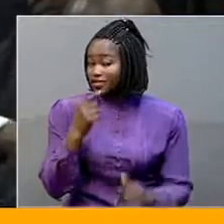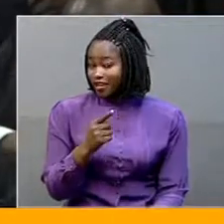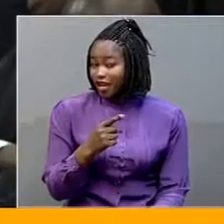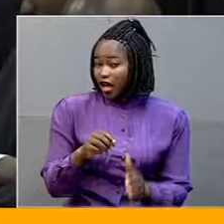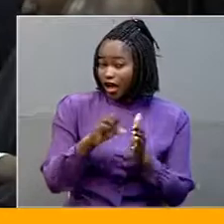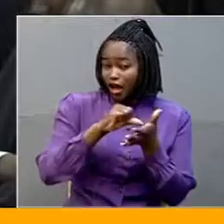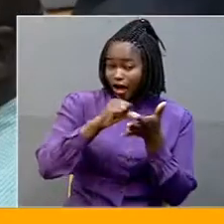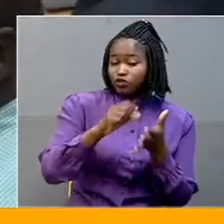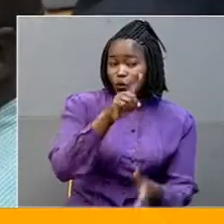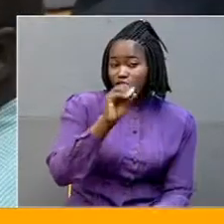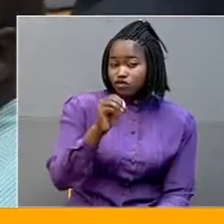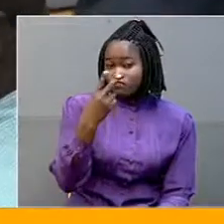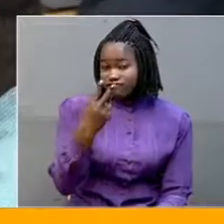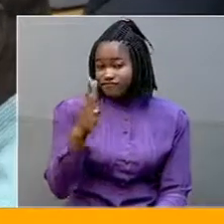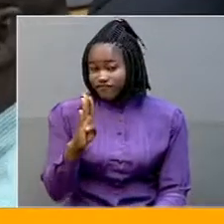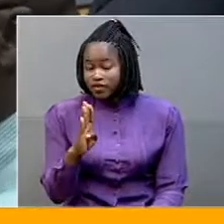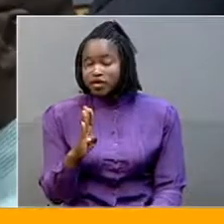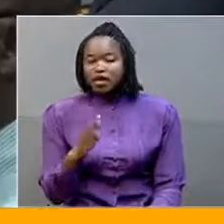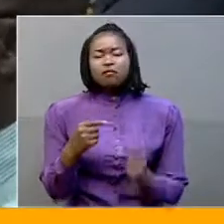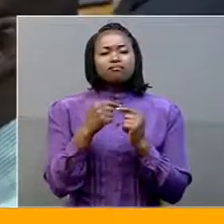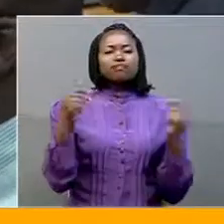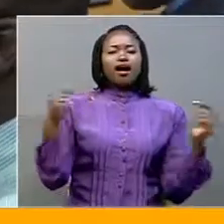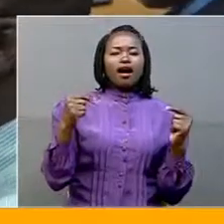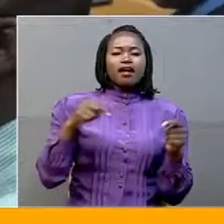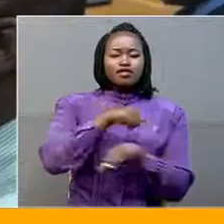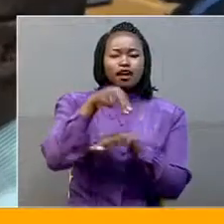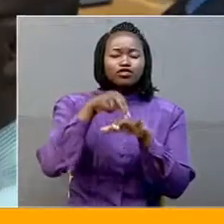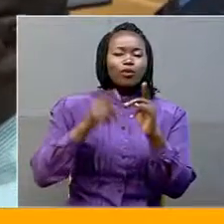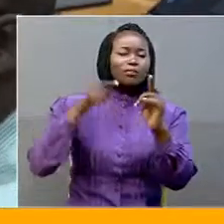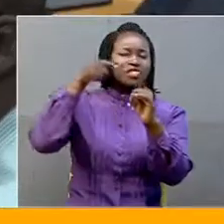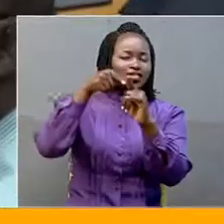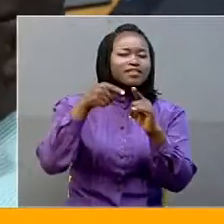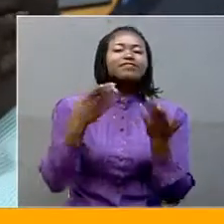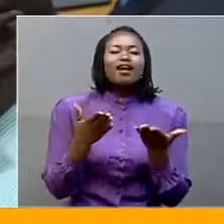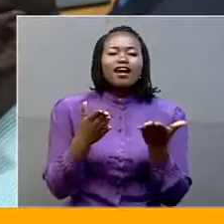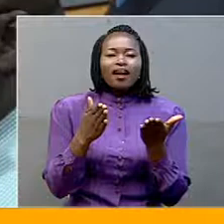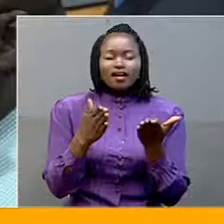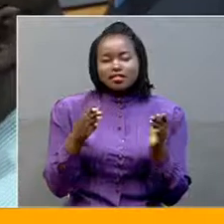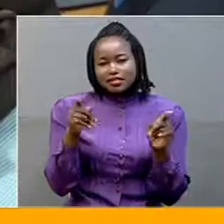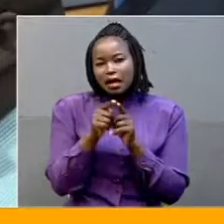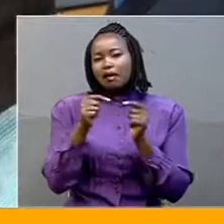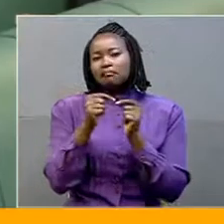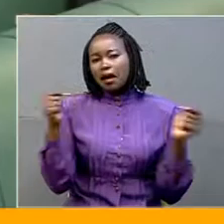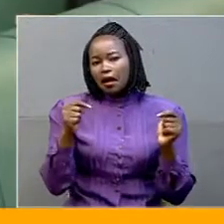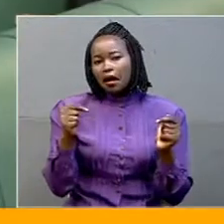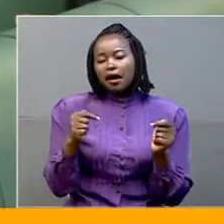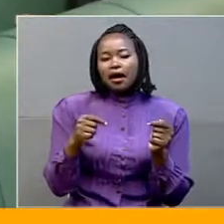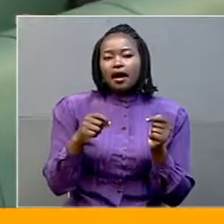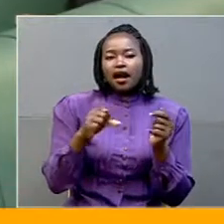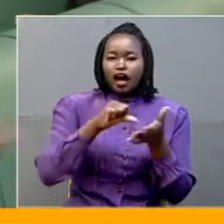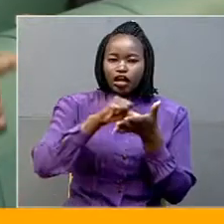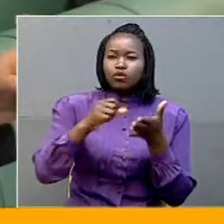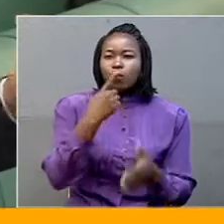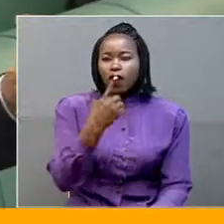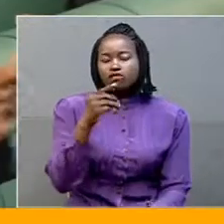102b is contrary to the spirit and objective two of the national objectives and directives principles of the state policy and Article 1 of the Constitution of Uganda.